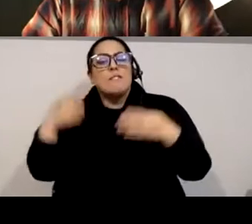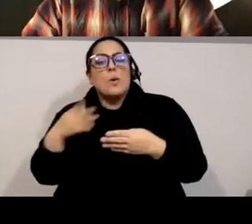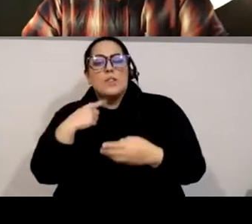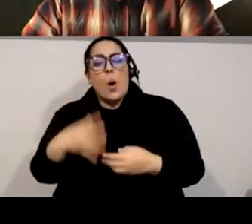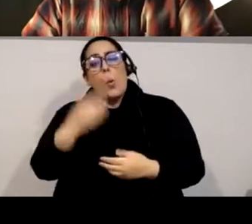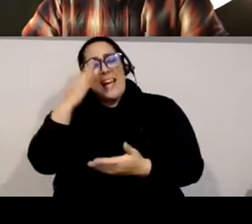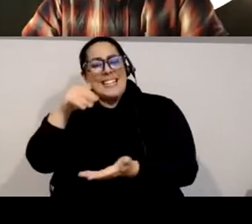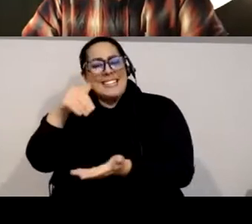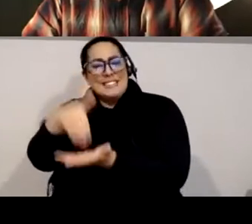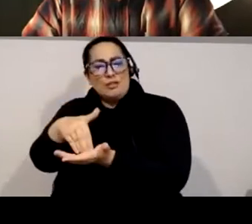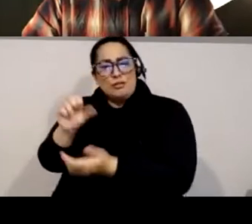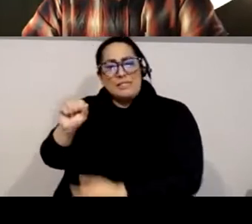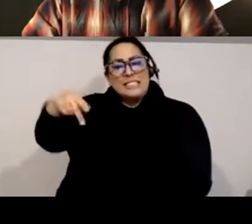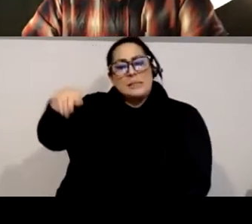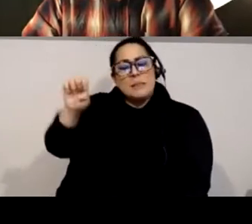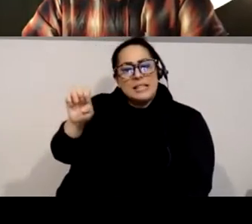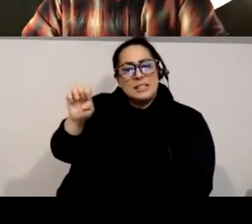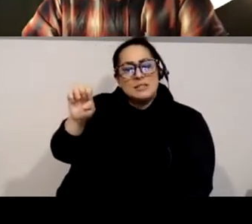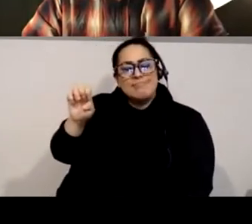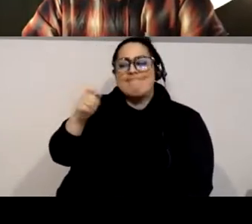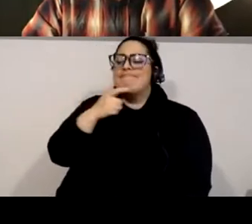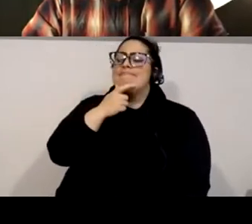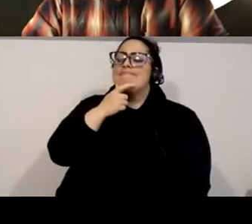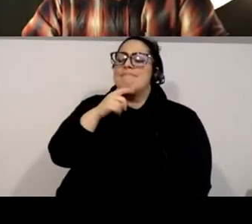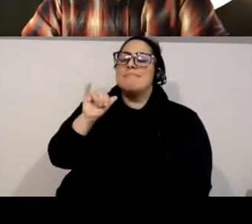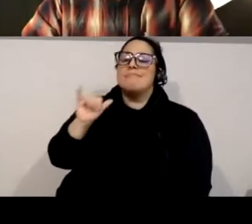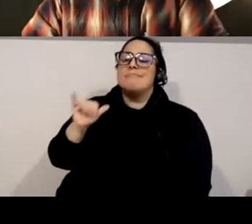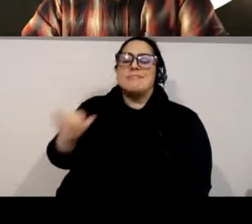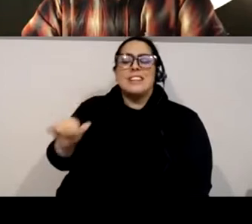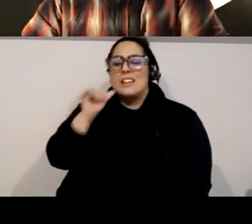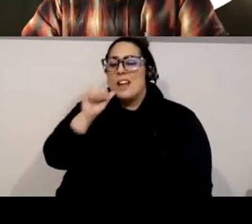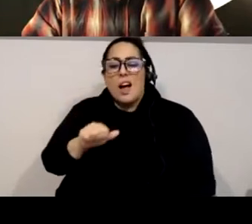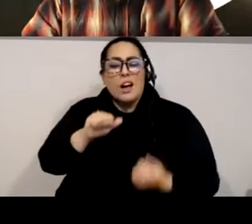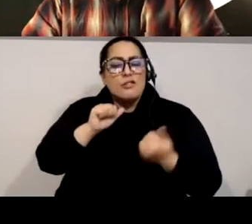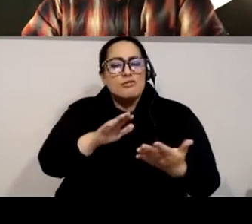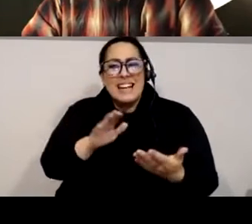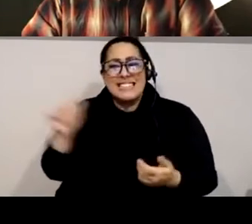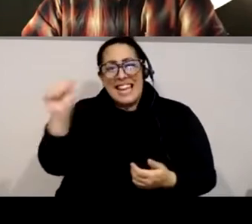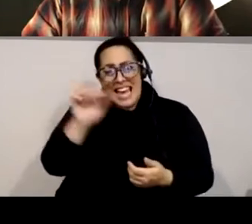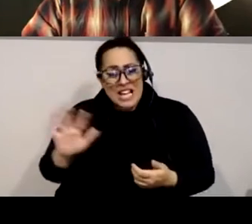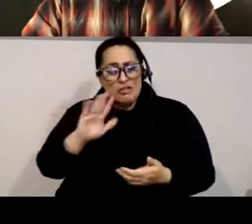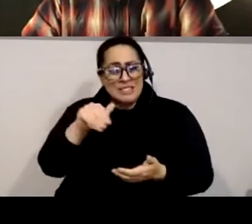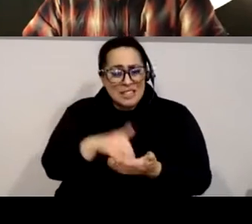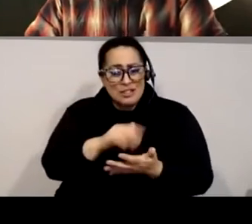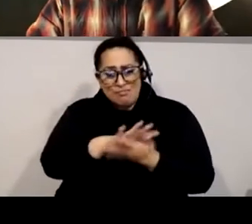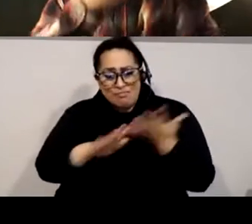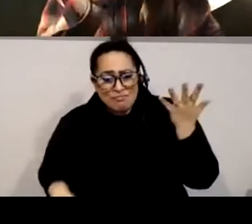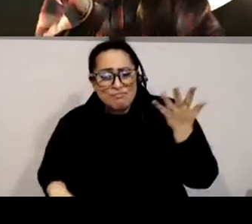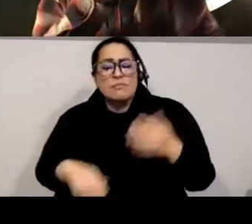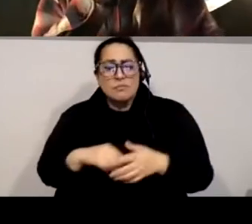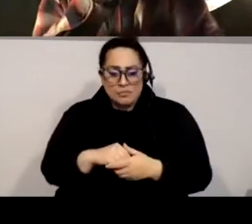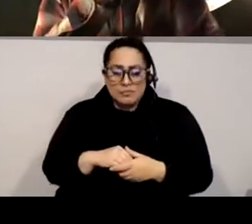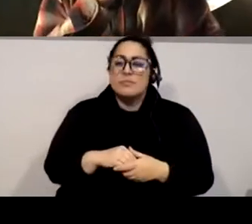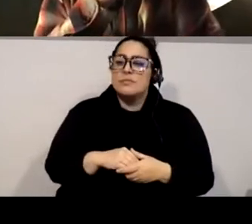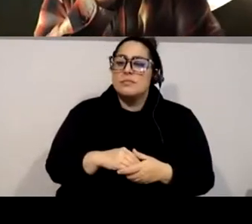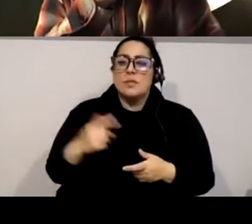did not really address the issues that we were experiencing. So we wanted